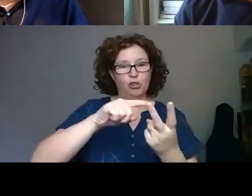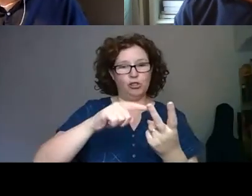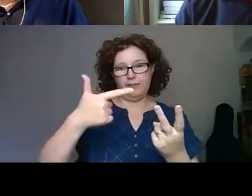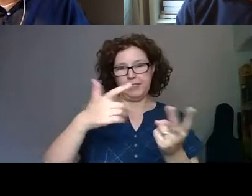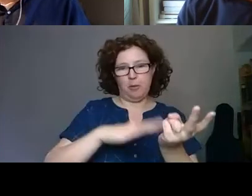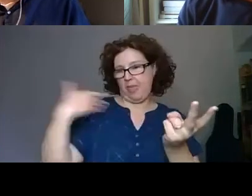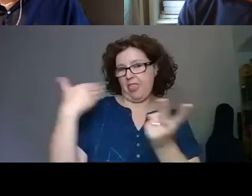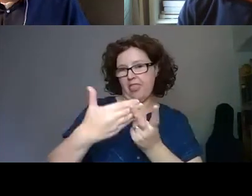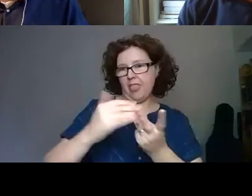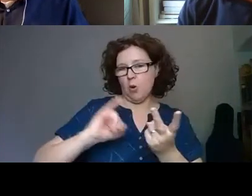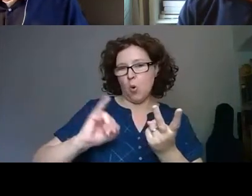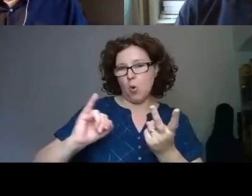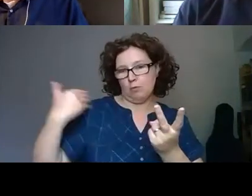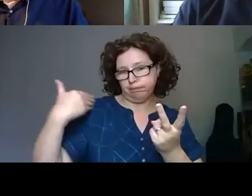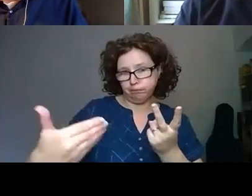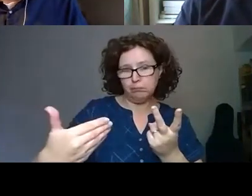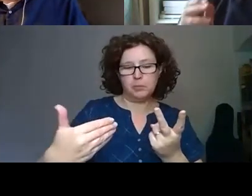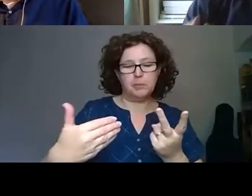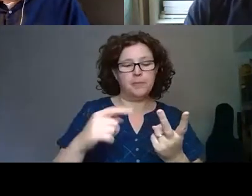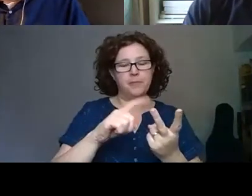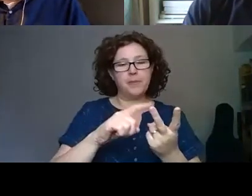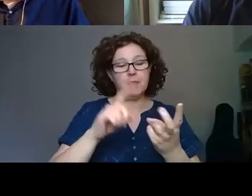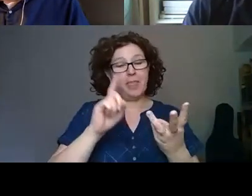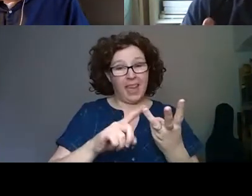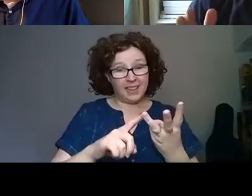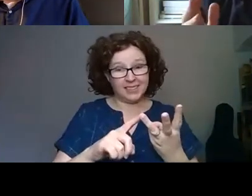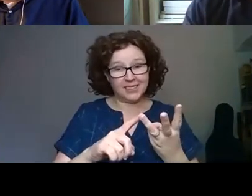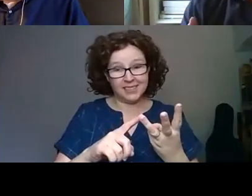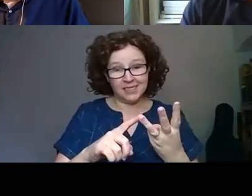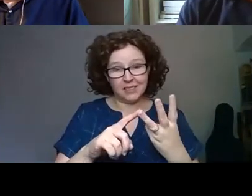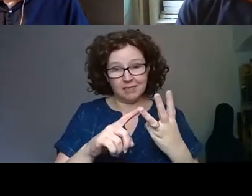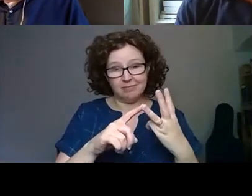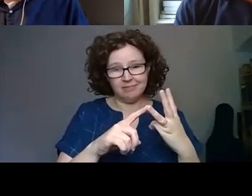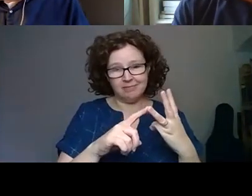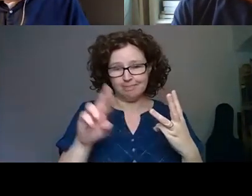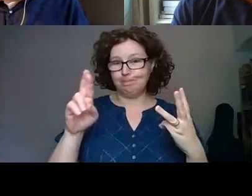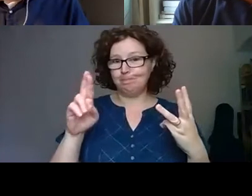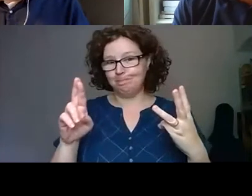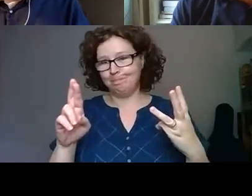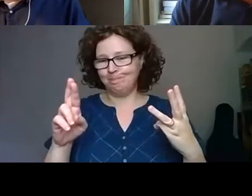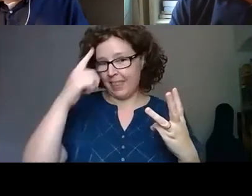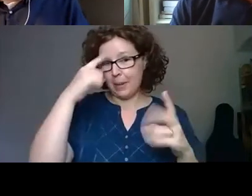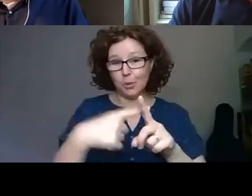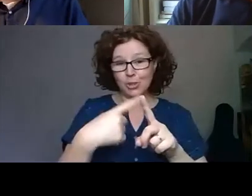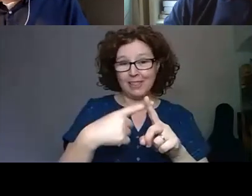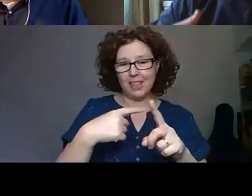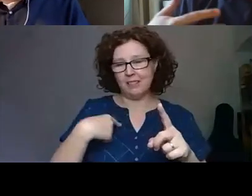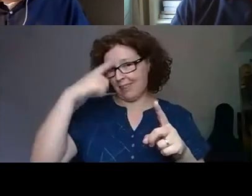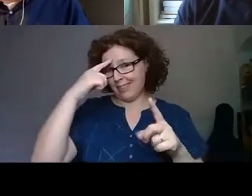emergencies that we've been dealing with this year. But then optimistically, creatively,